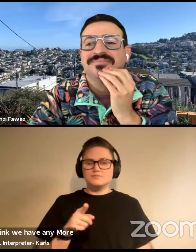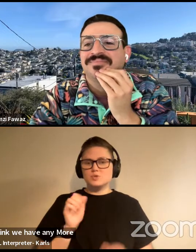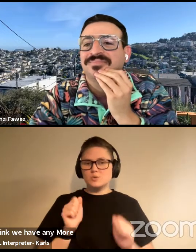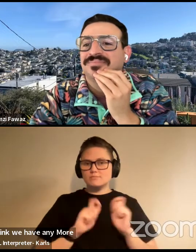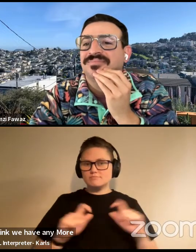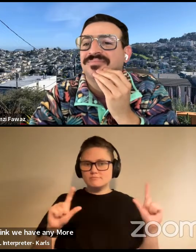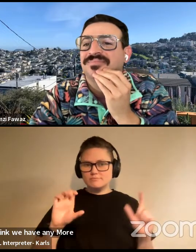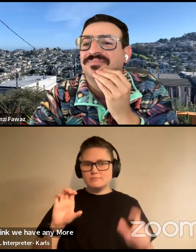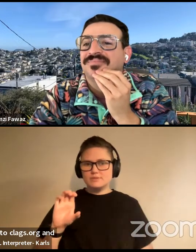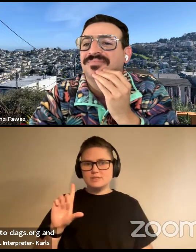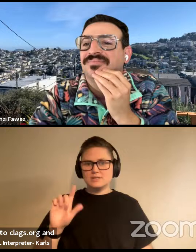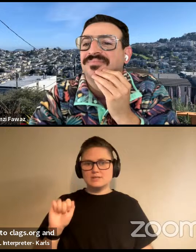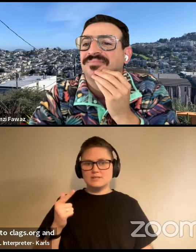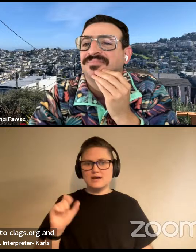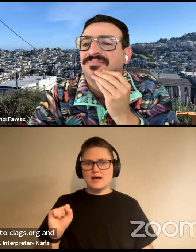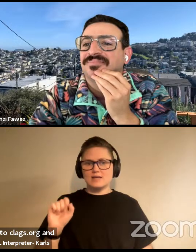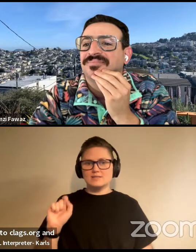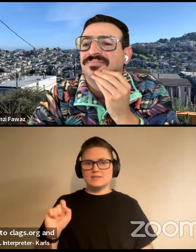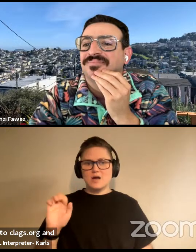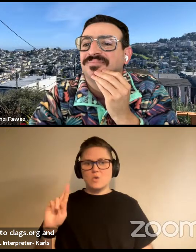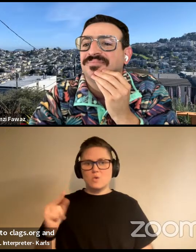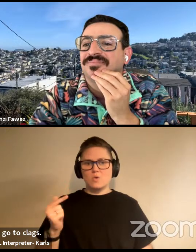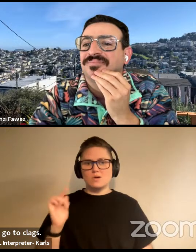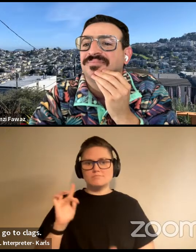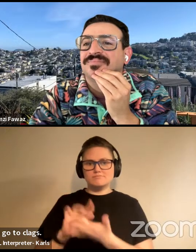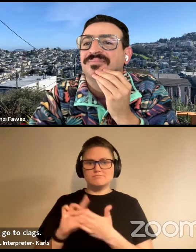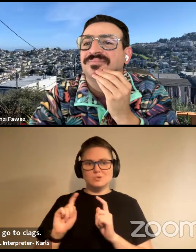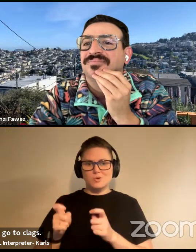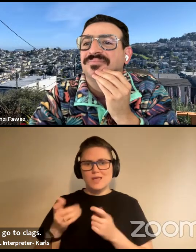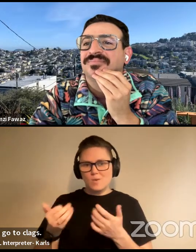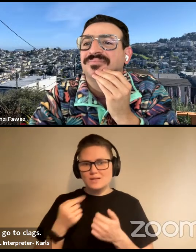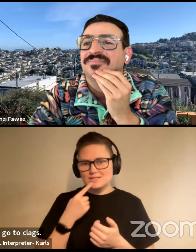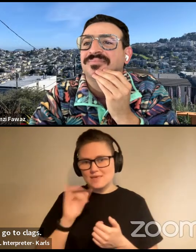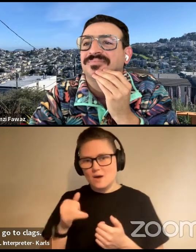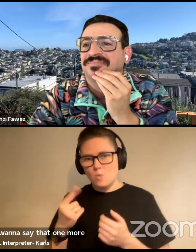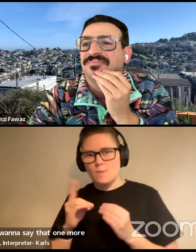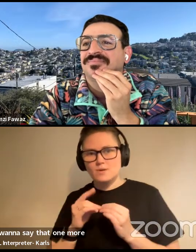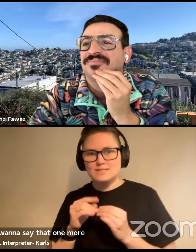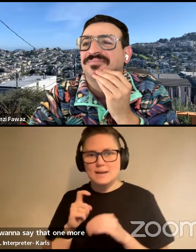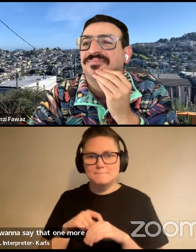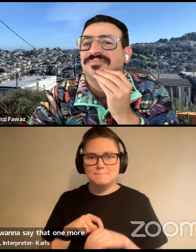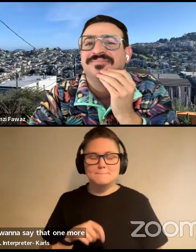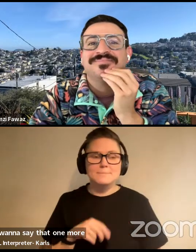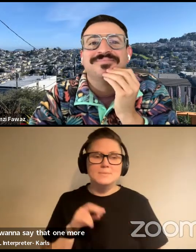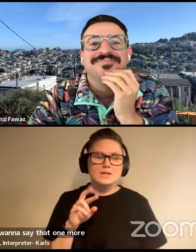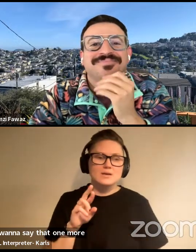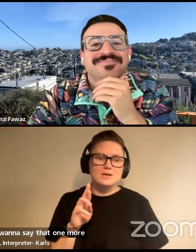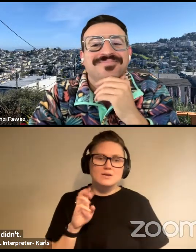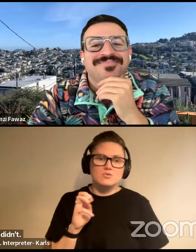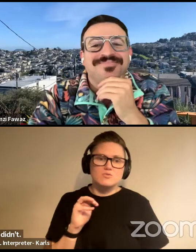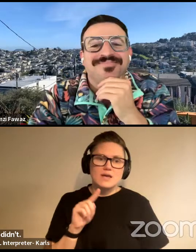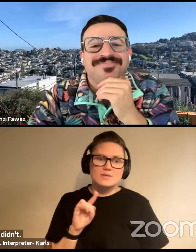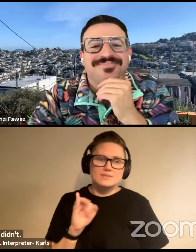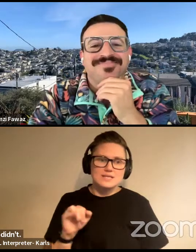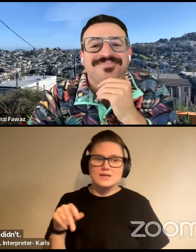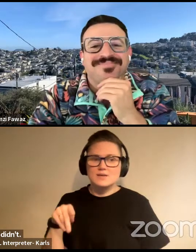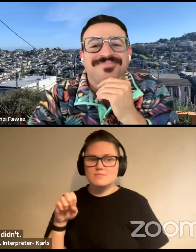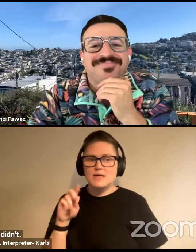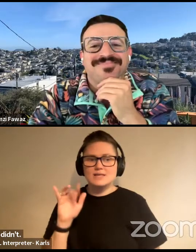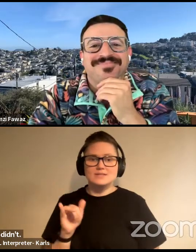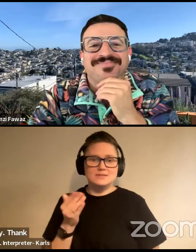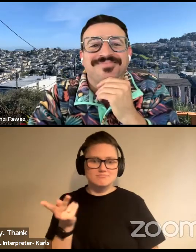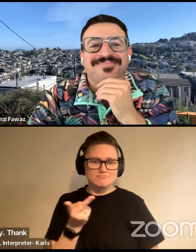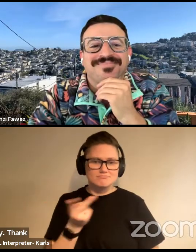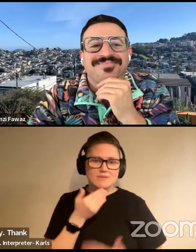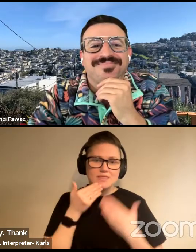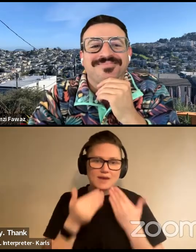.org and click donate. I just want to say that one more time in case I didn't. Ramsey, Paisley, um, thank you for,